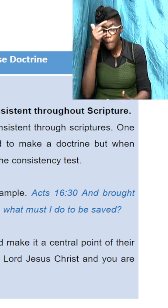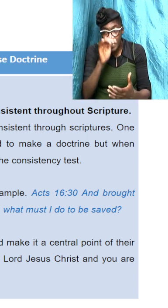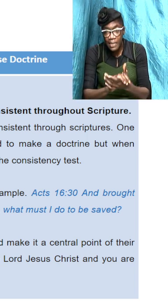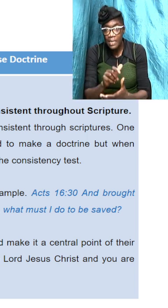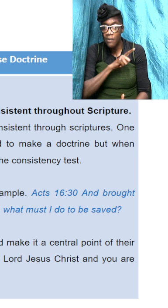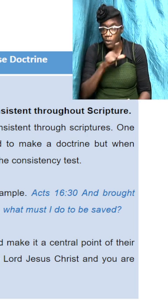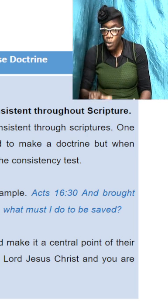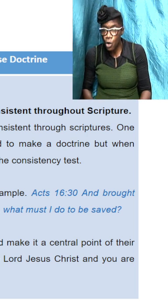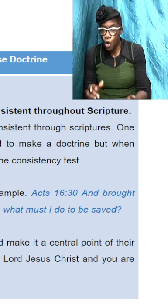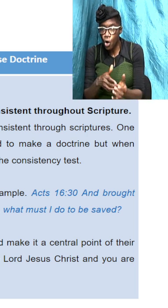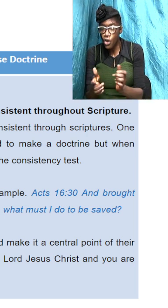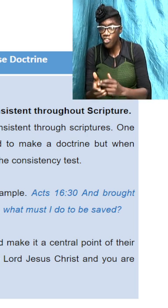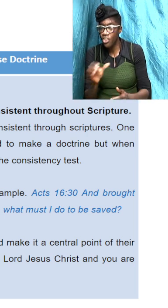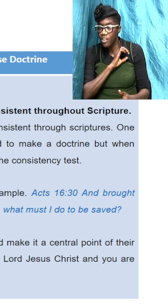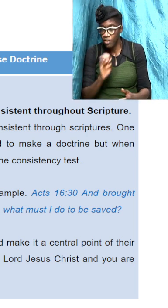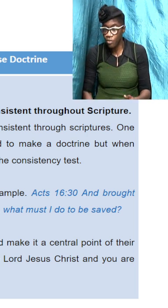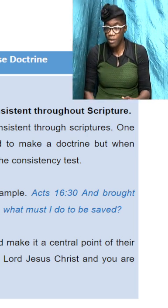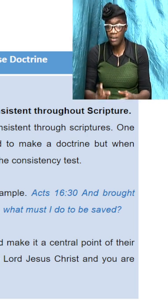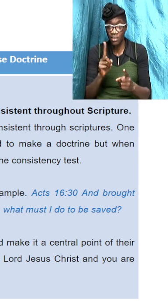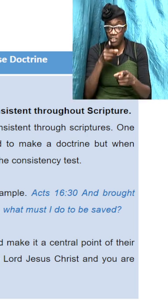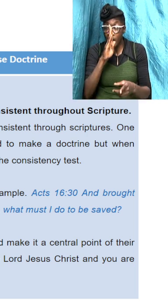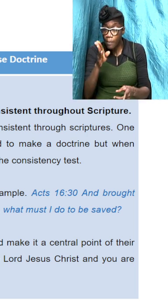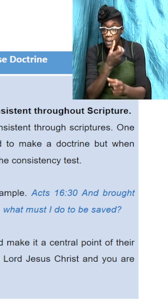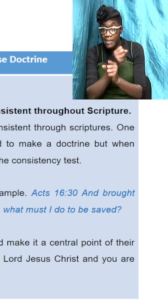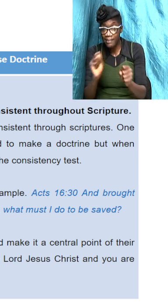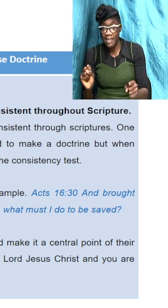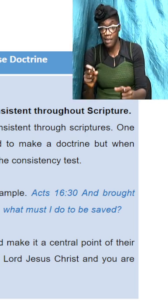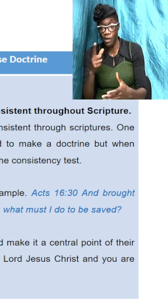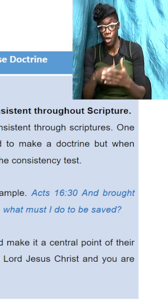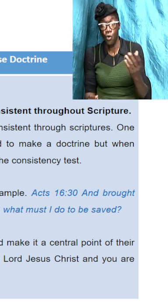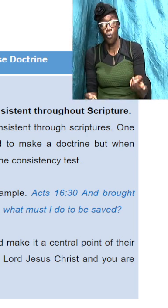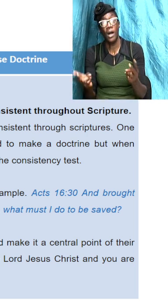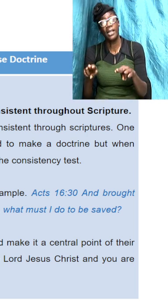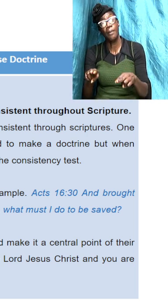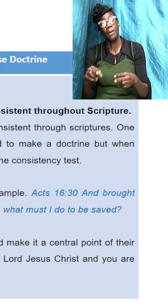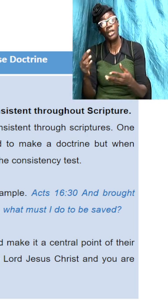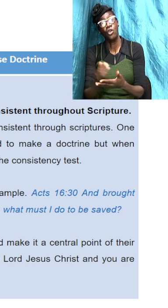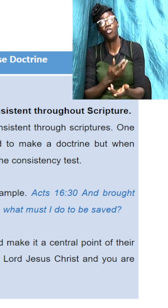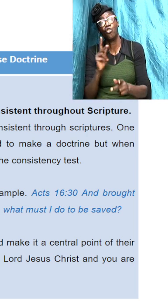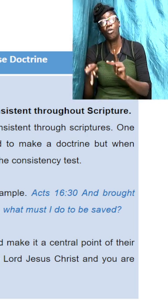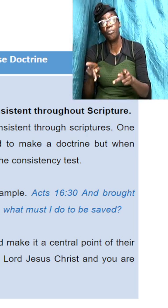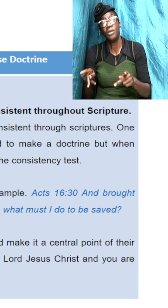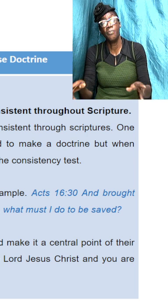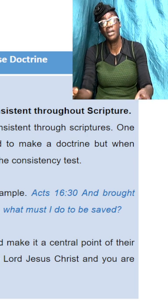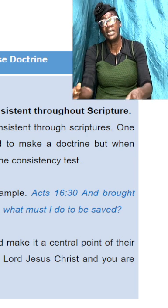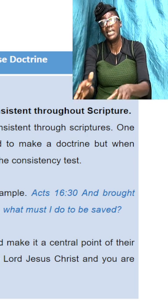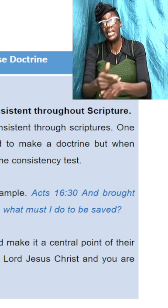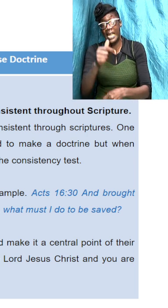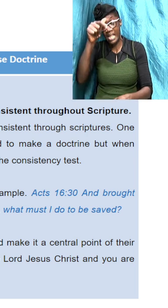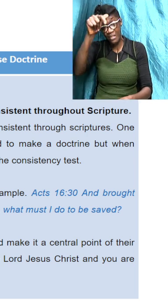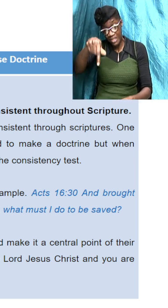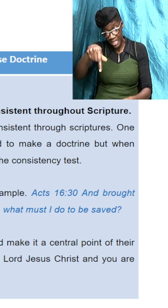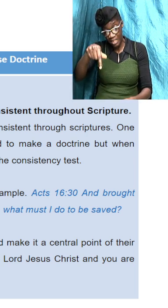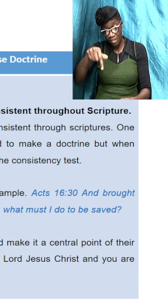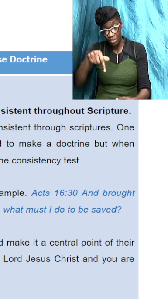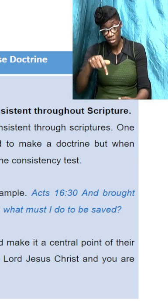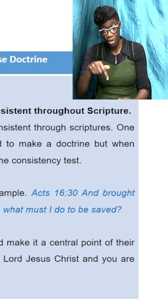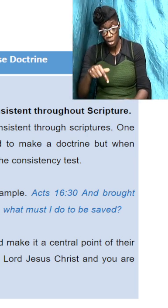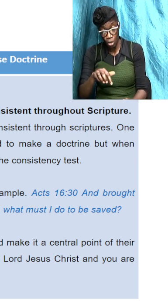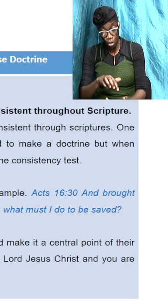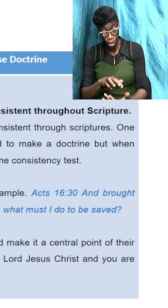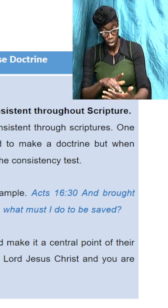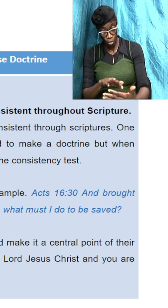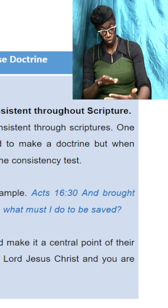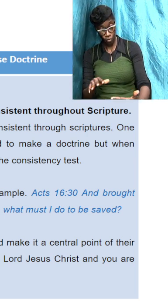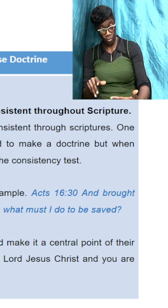and he shall be saved now what is happening is that some folks have taken this scripture and said